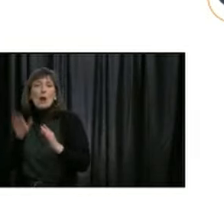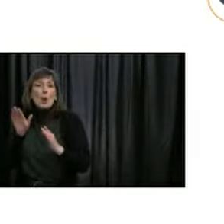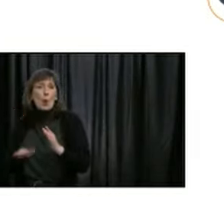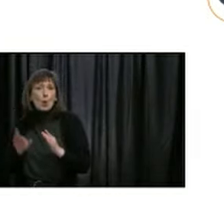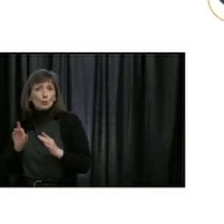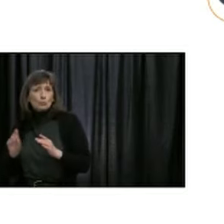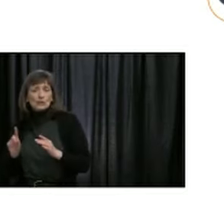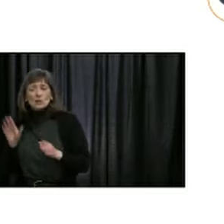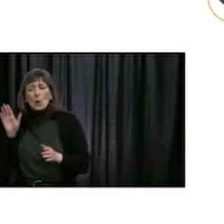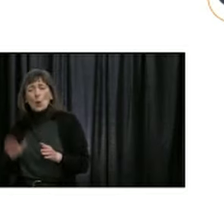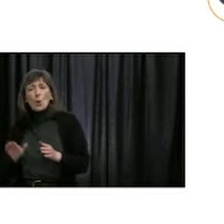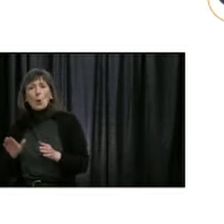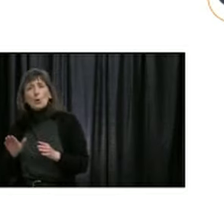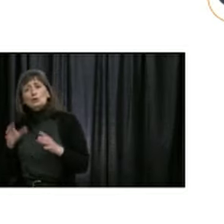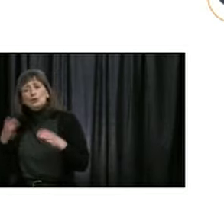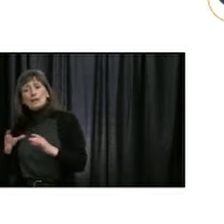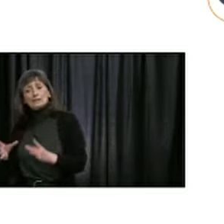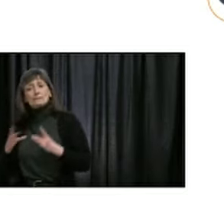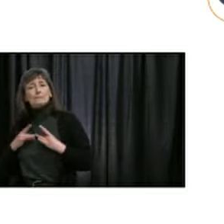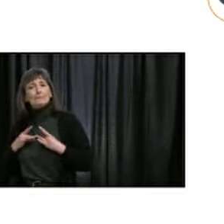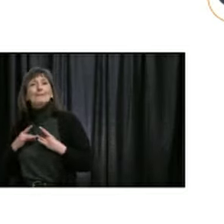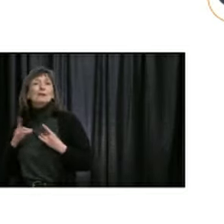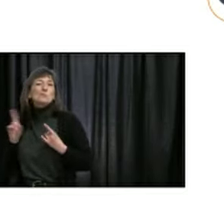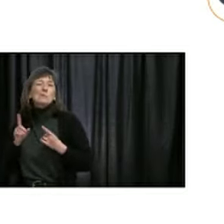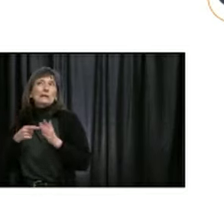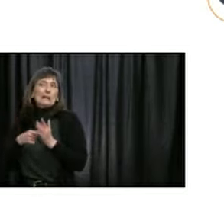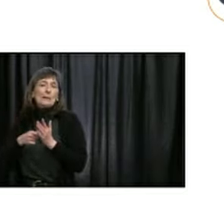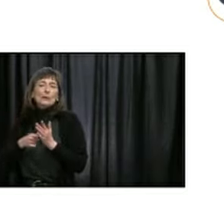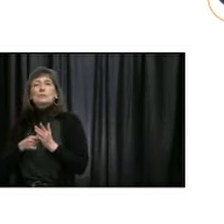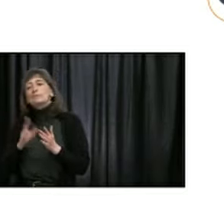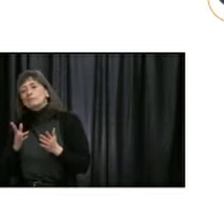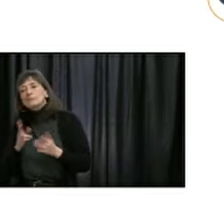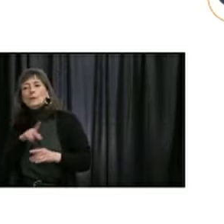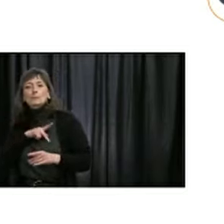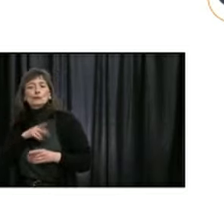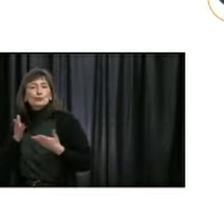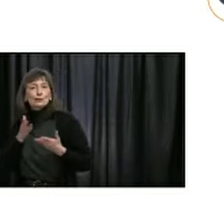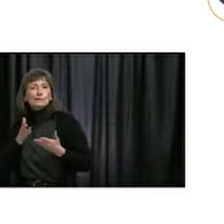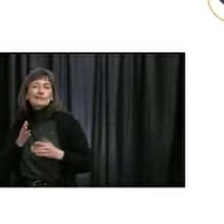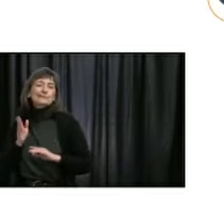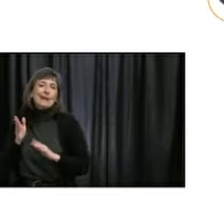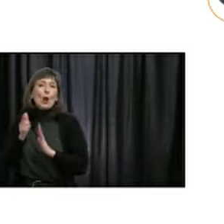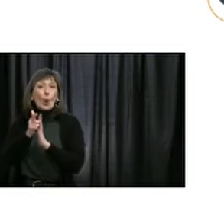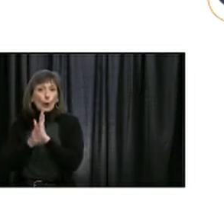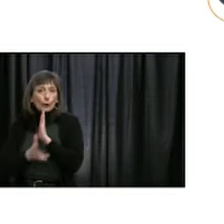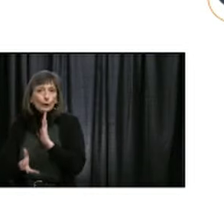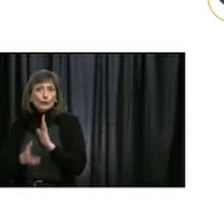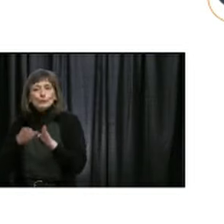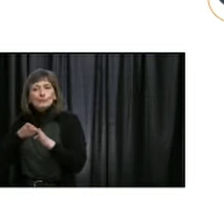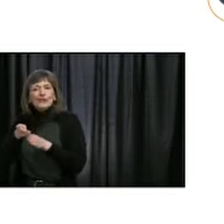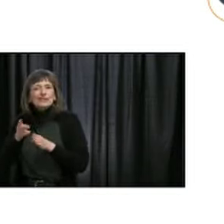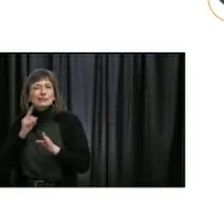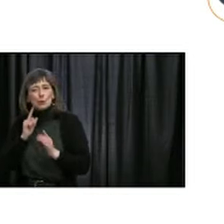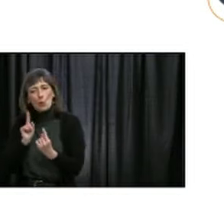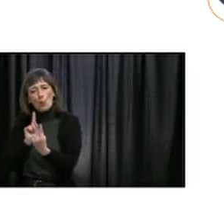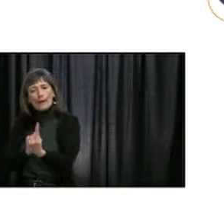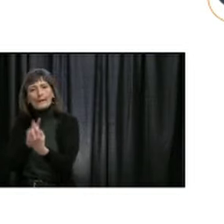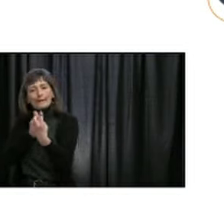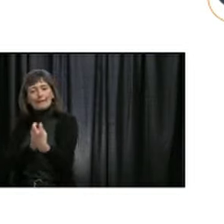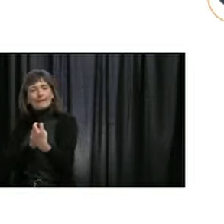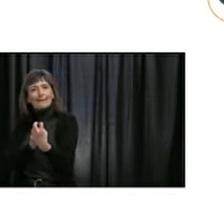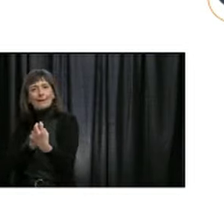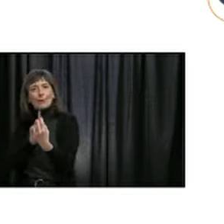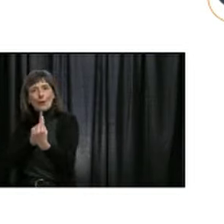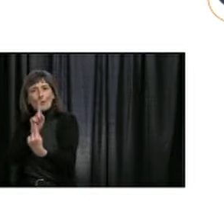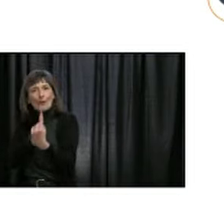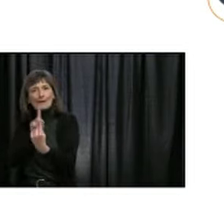and personal service businesses, such as law firms, professional service businesses, sorry, such as law firms,